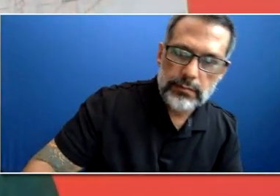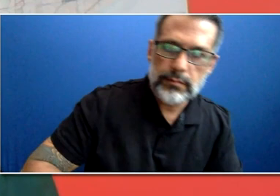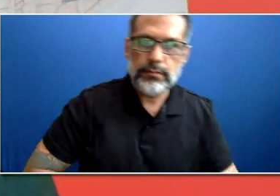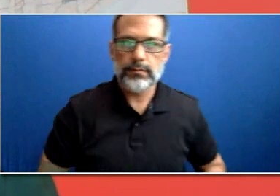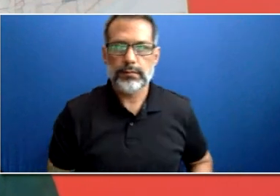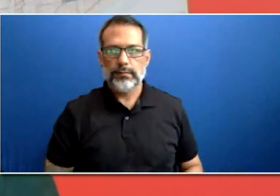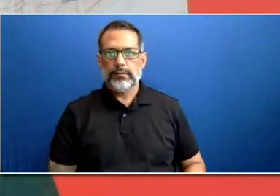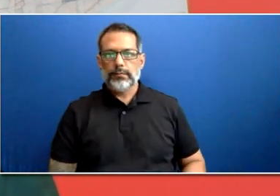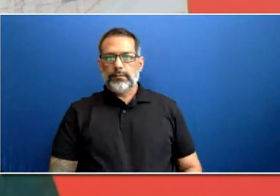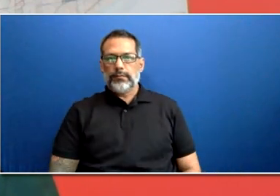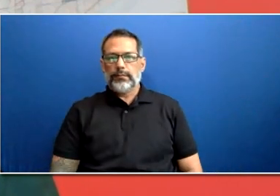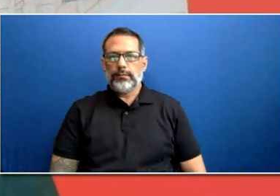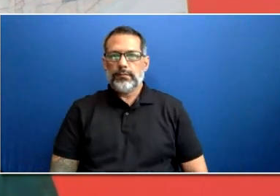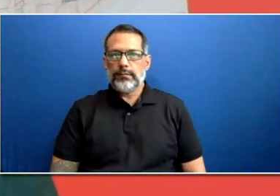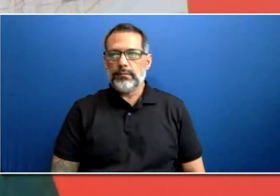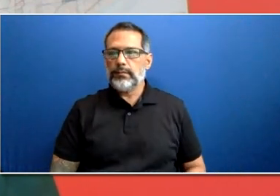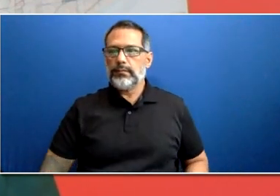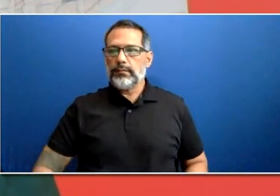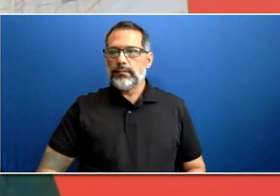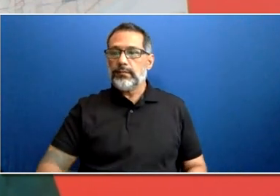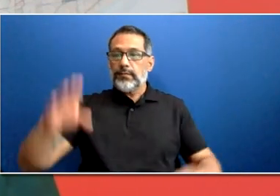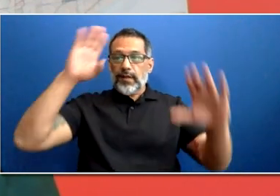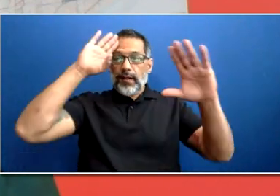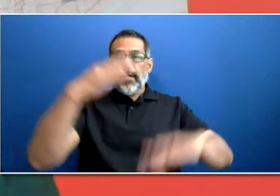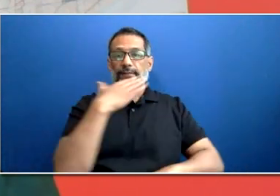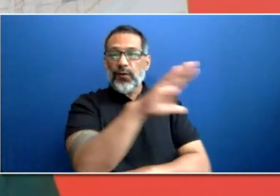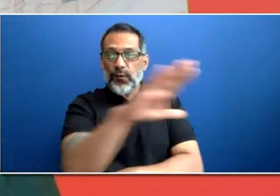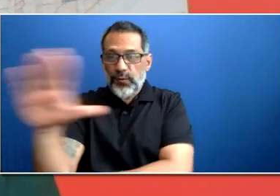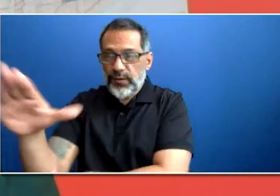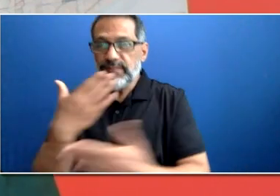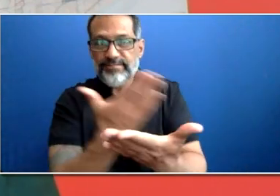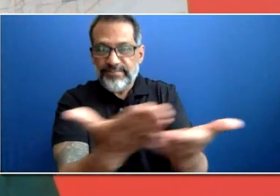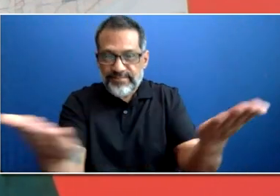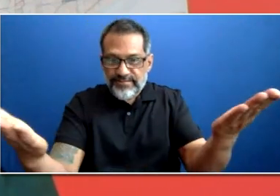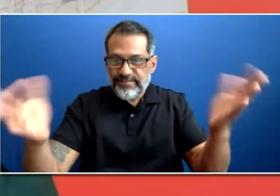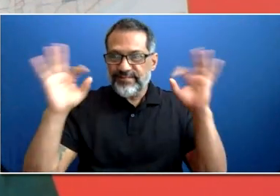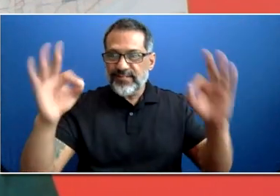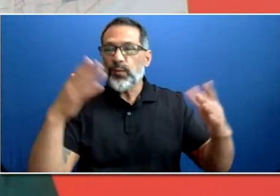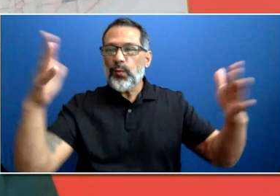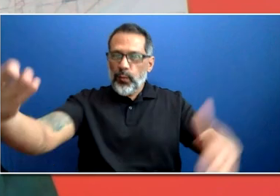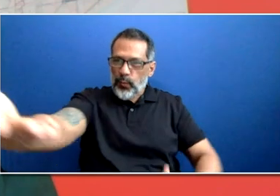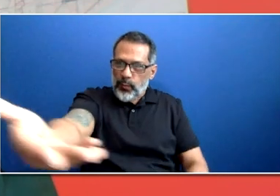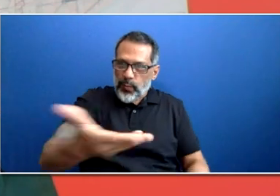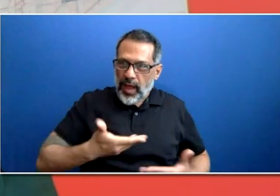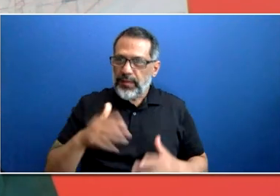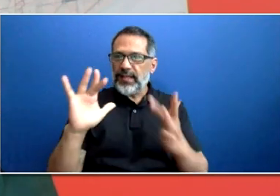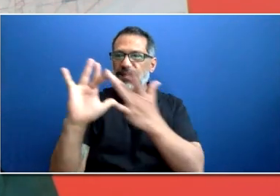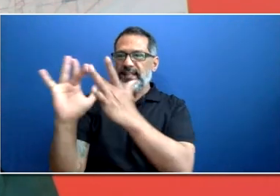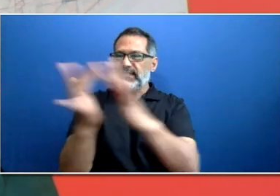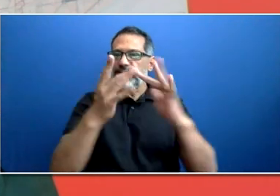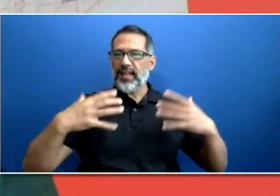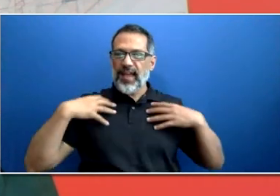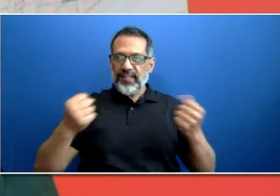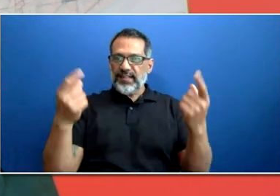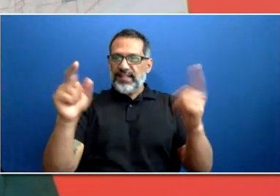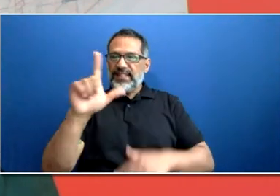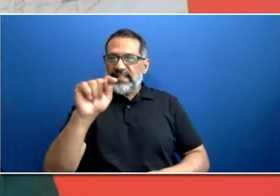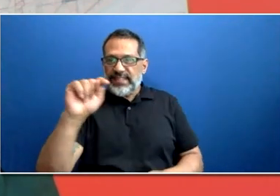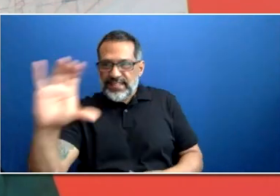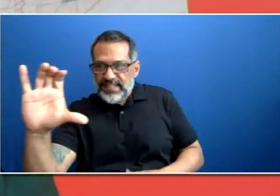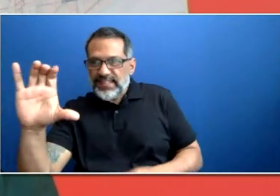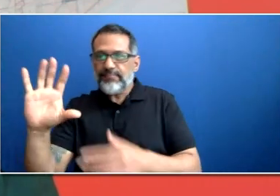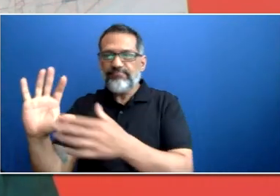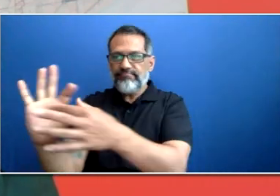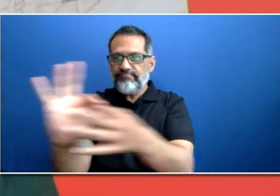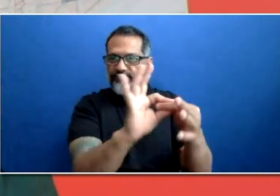Good afternoon everyone and welcome to our virtual event, TTC Connects, Engineering, Construction and